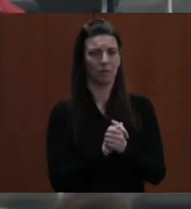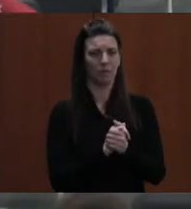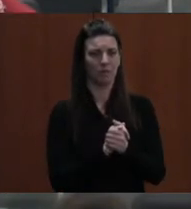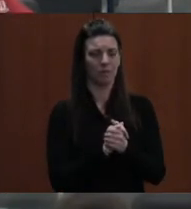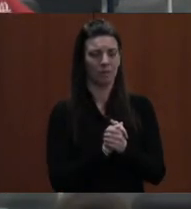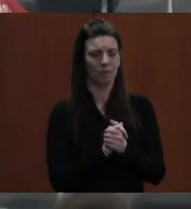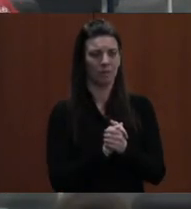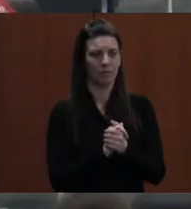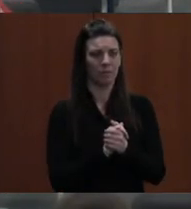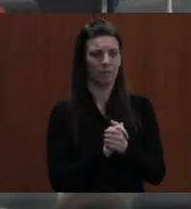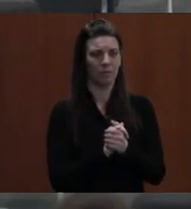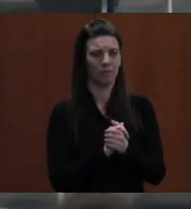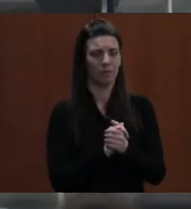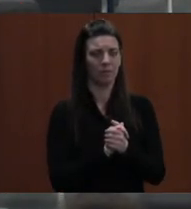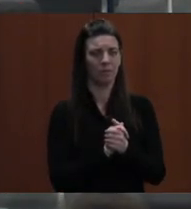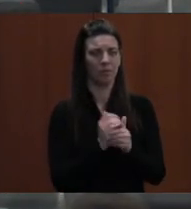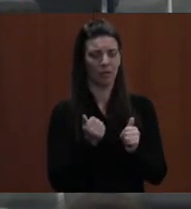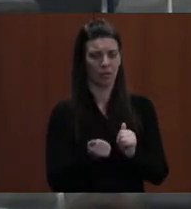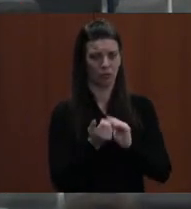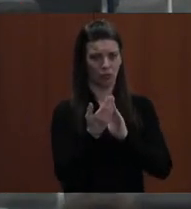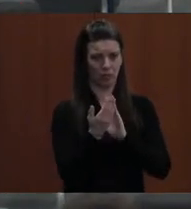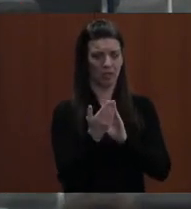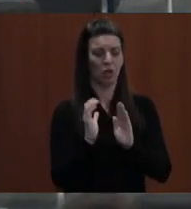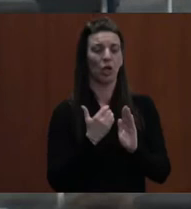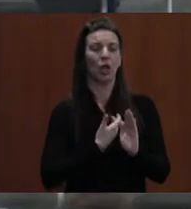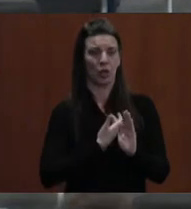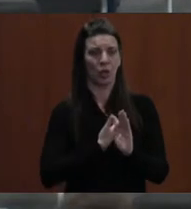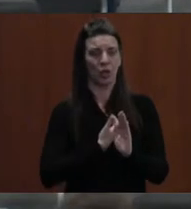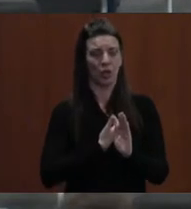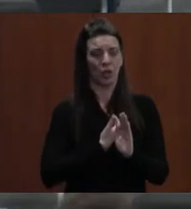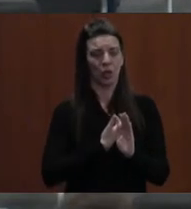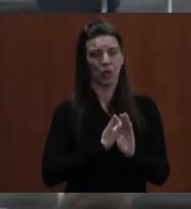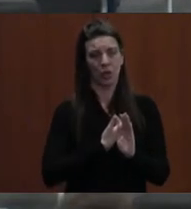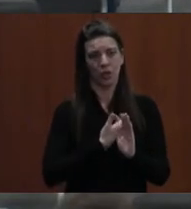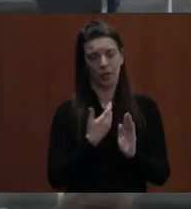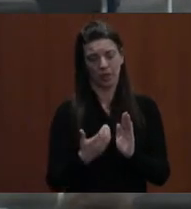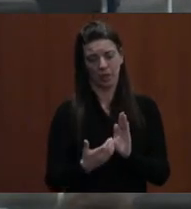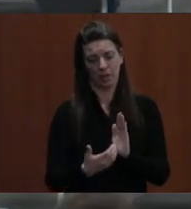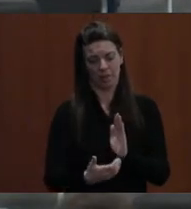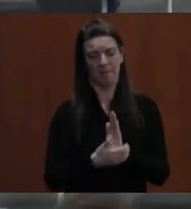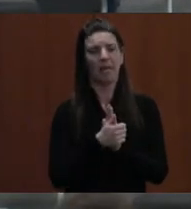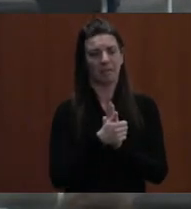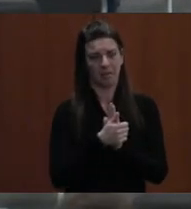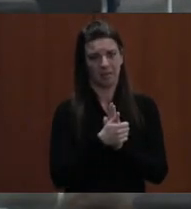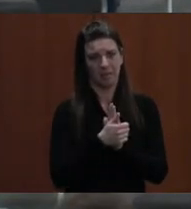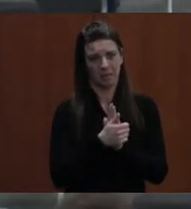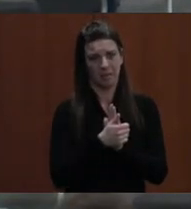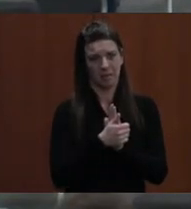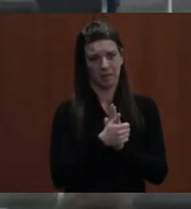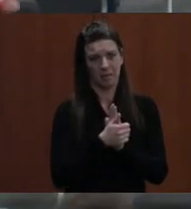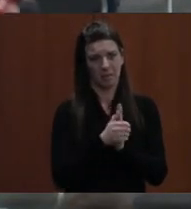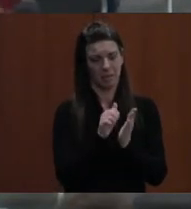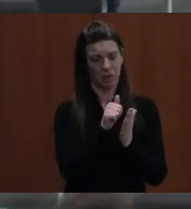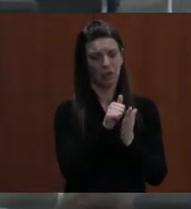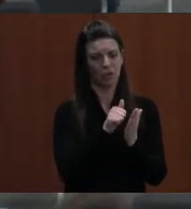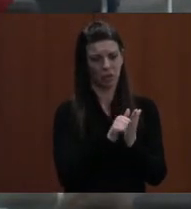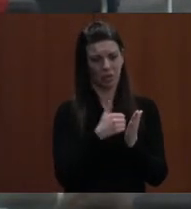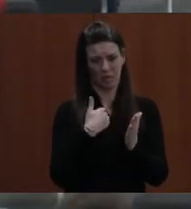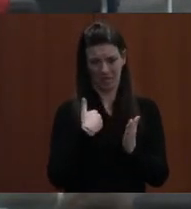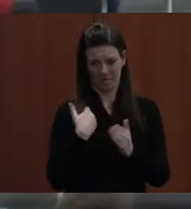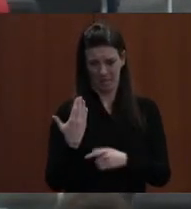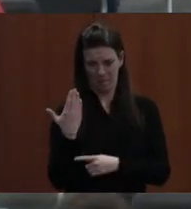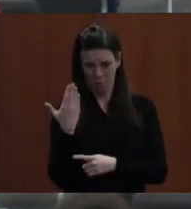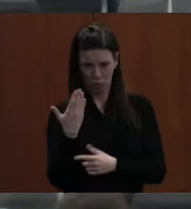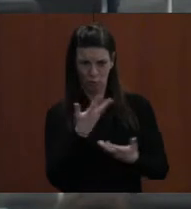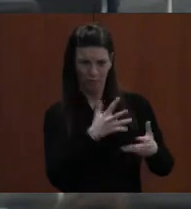address the amended agenda. Is there a motion for that? Do we need it? We already